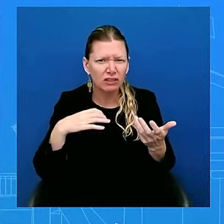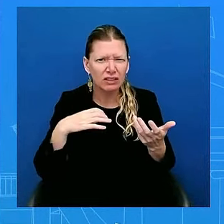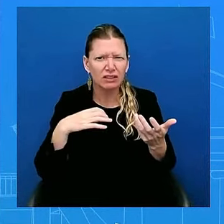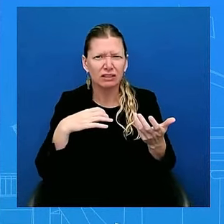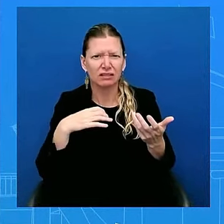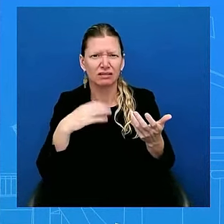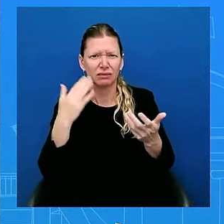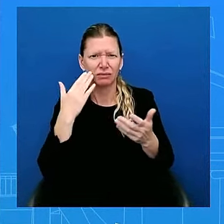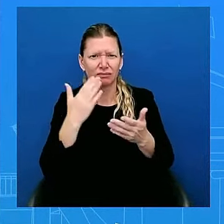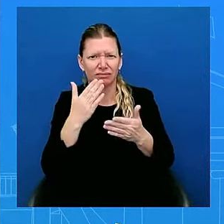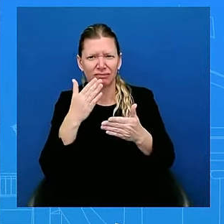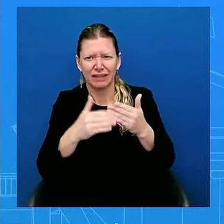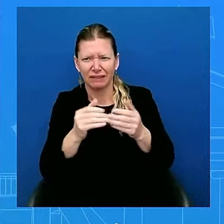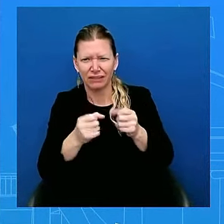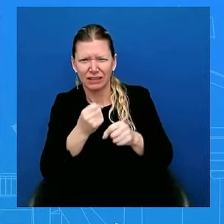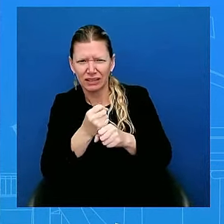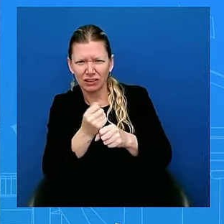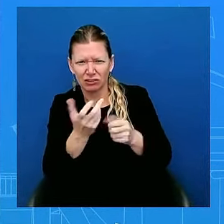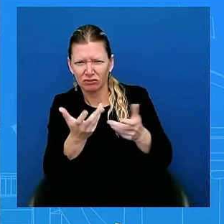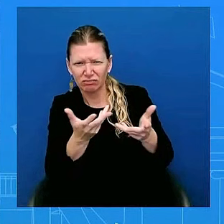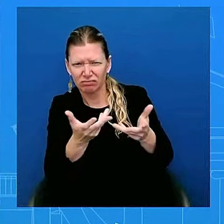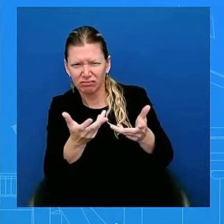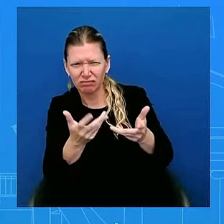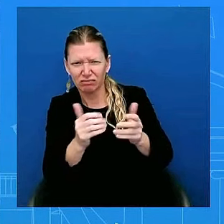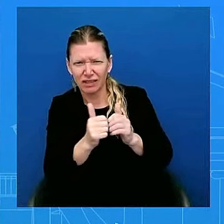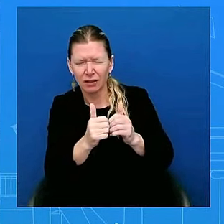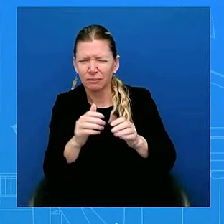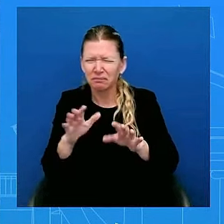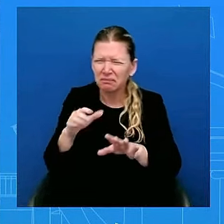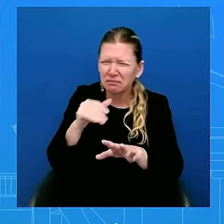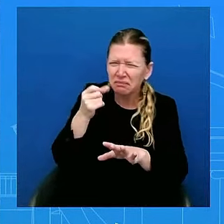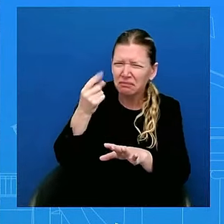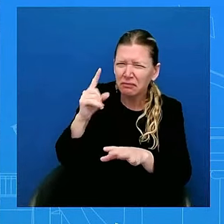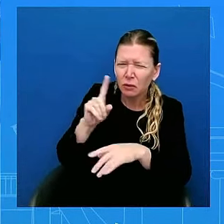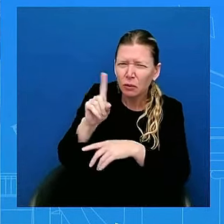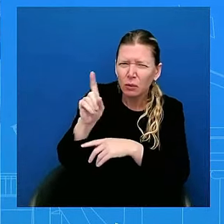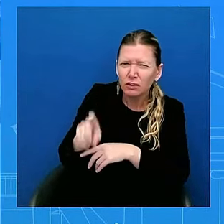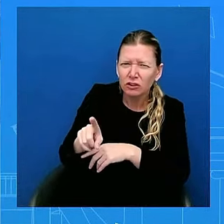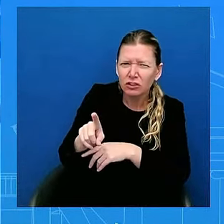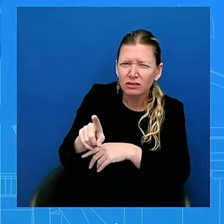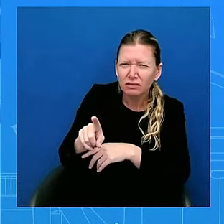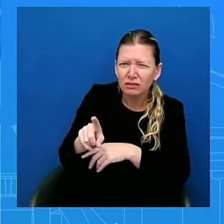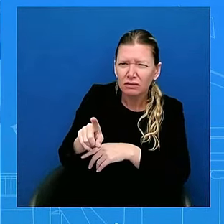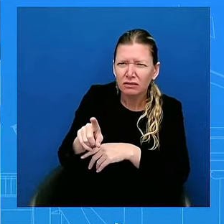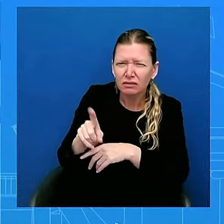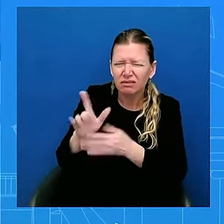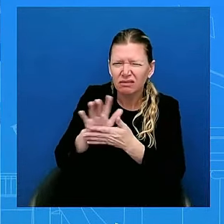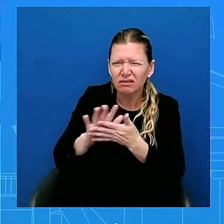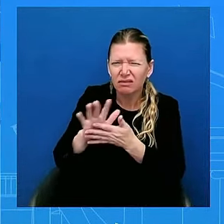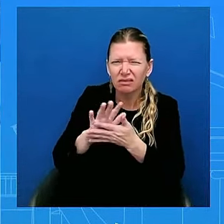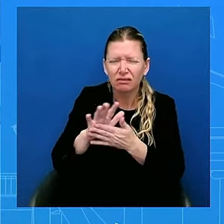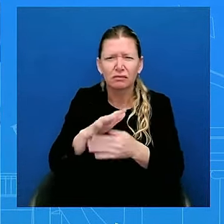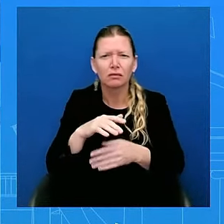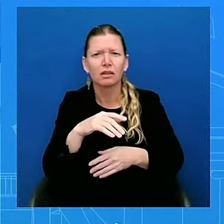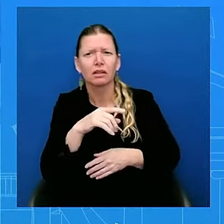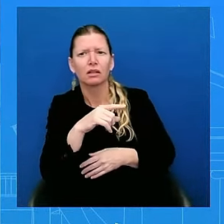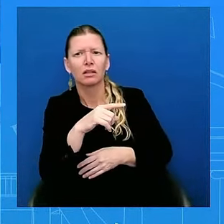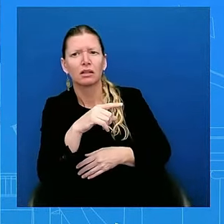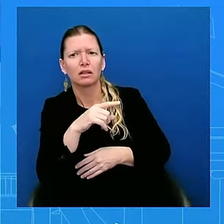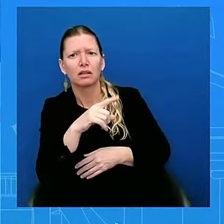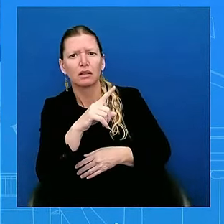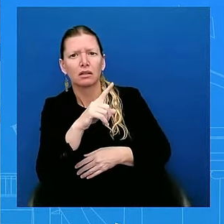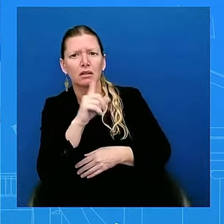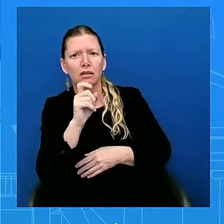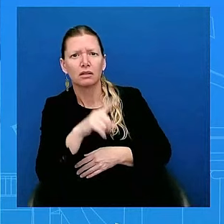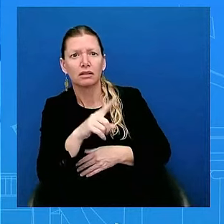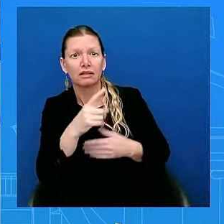I don't quite understand the question because he's not on the... Does he think that it'll be easier, harder, the same, to kind of get